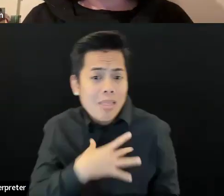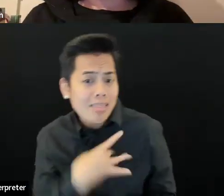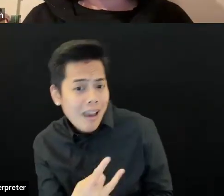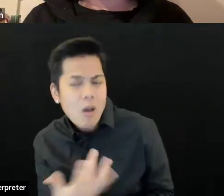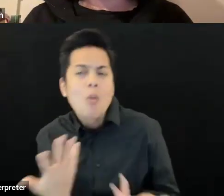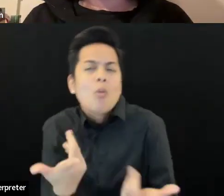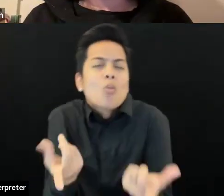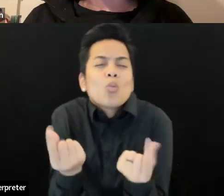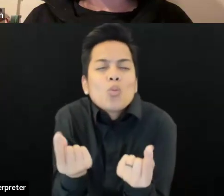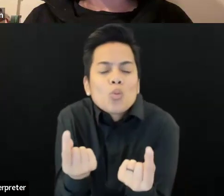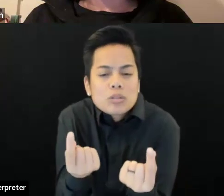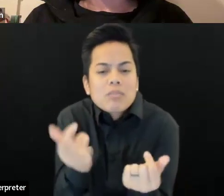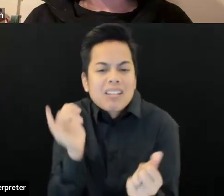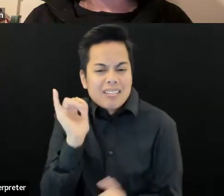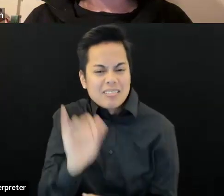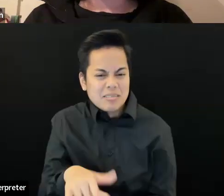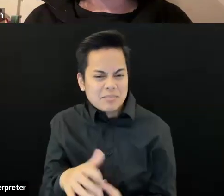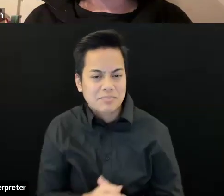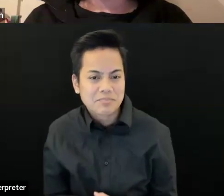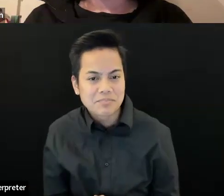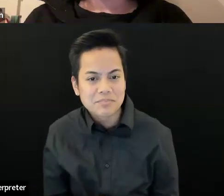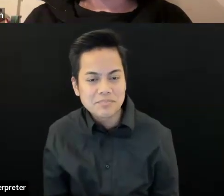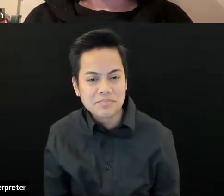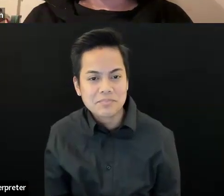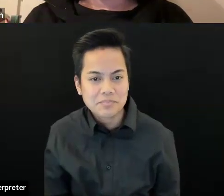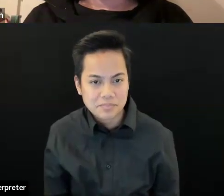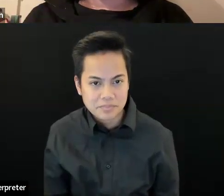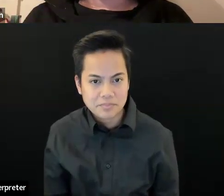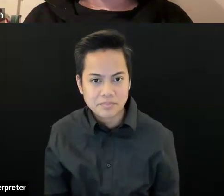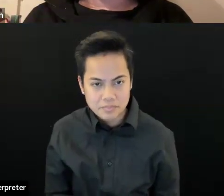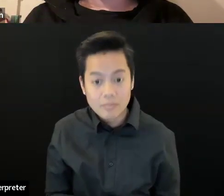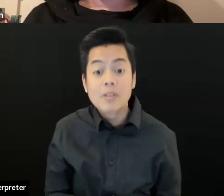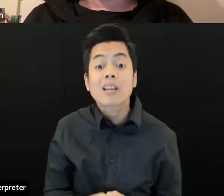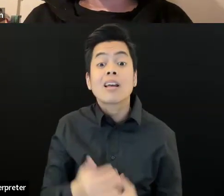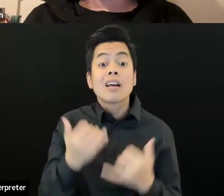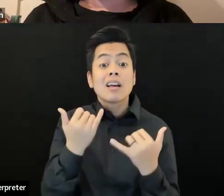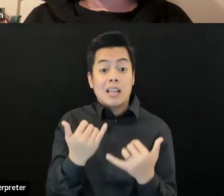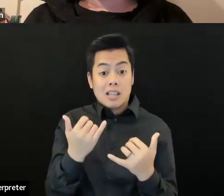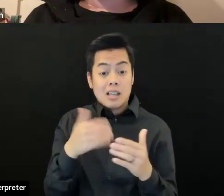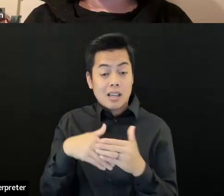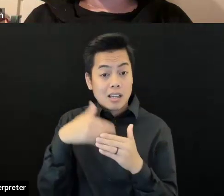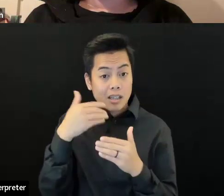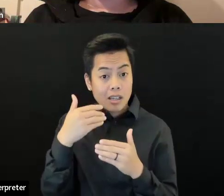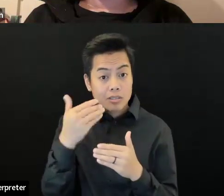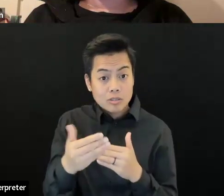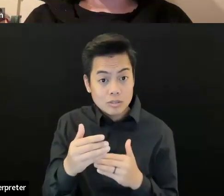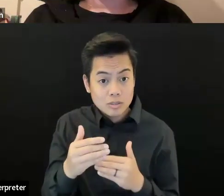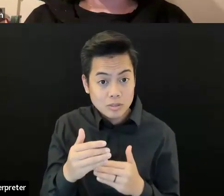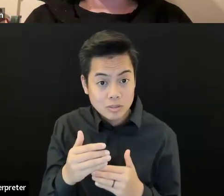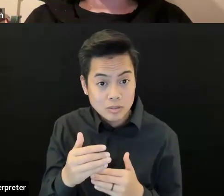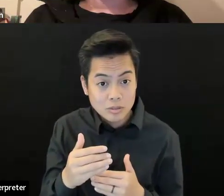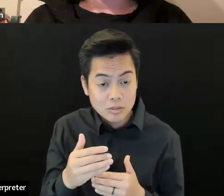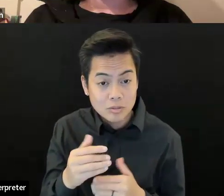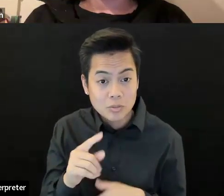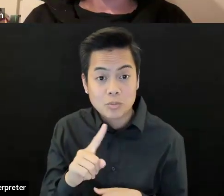Um, okay. This one is from Leroy again. I love this question. Is there a chance down the road